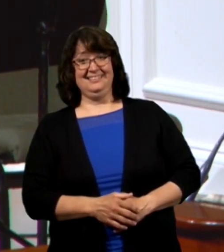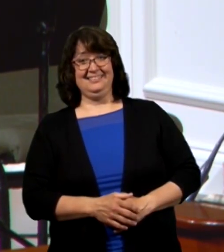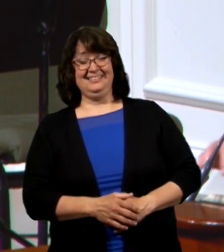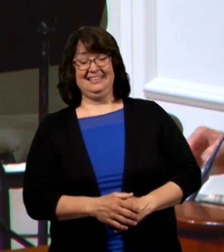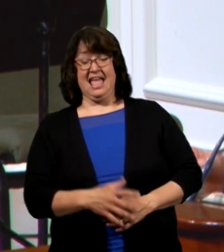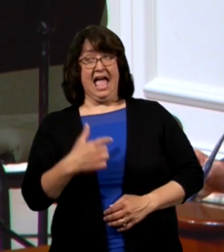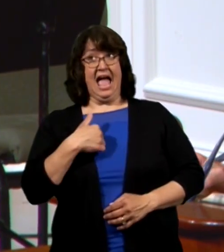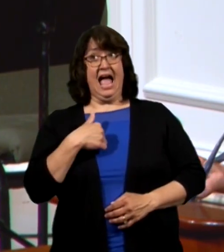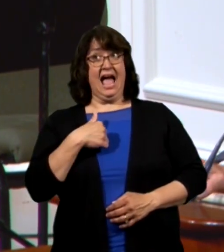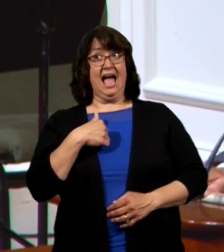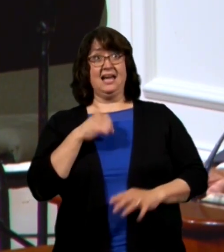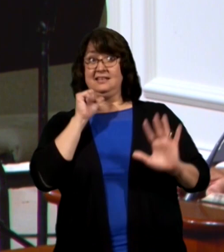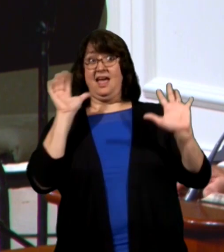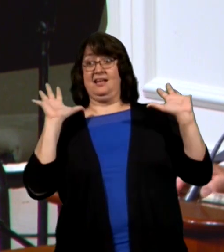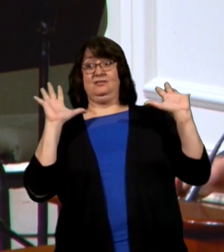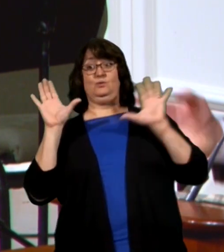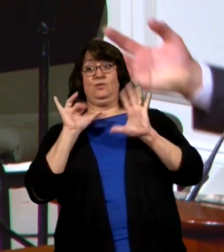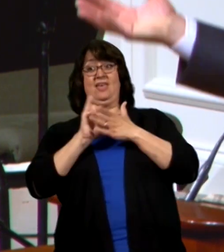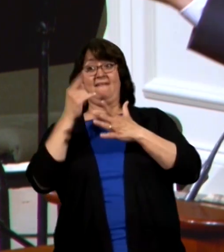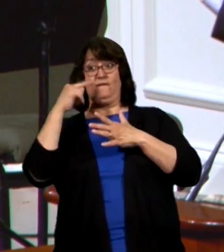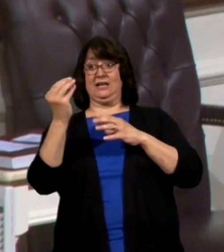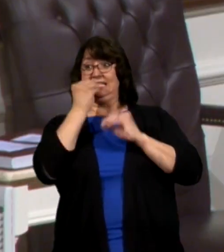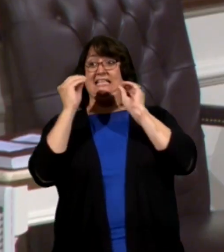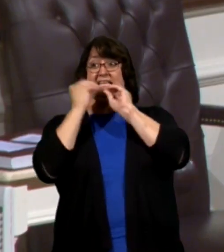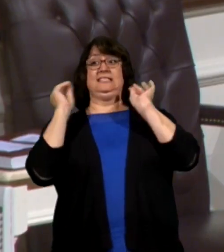I didn't get into it for that but